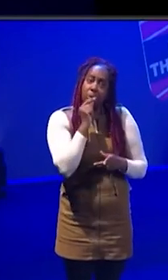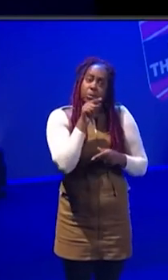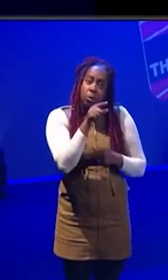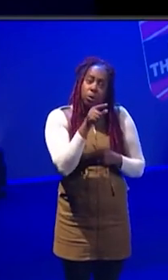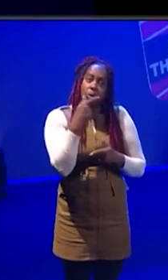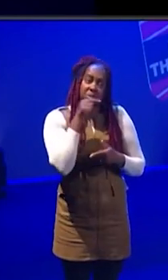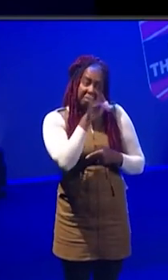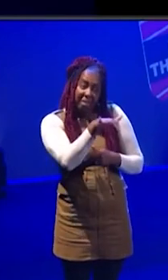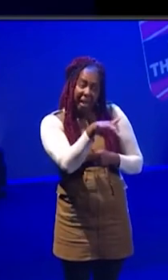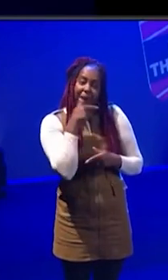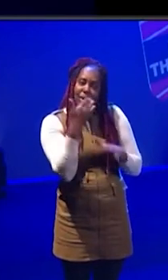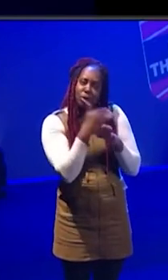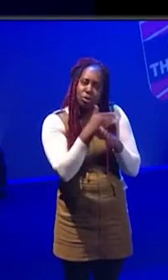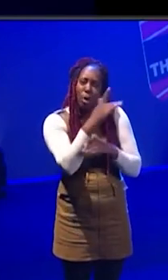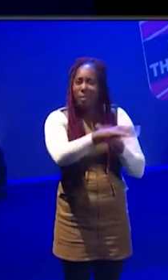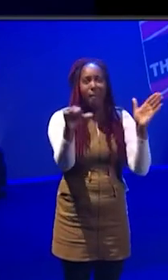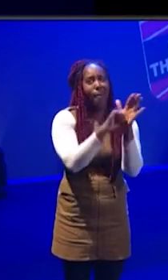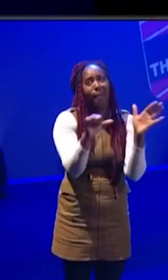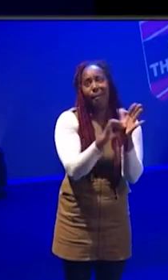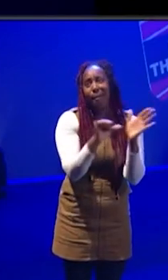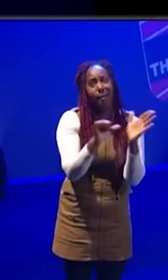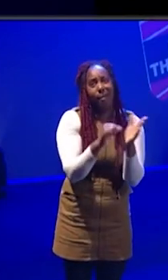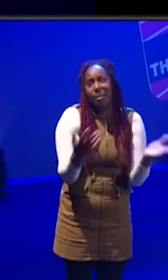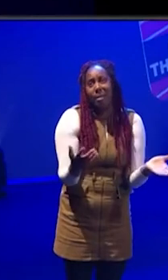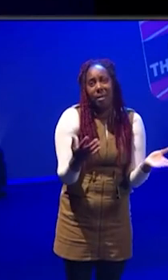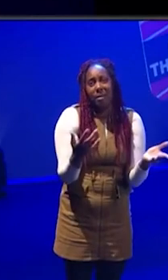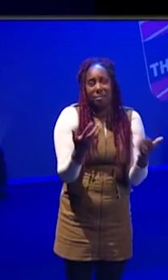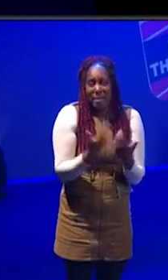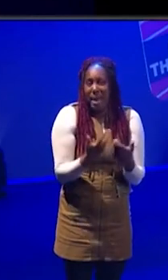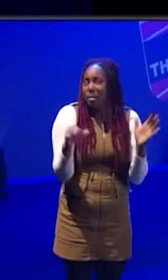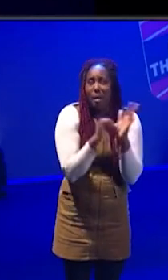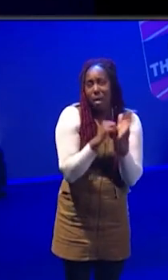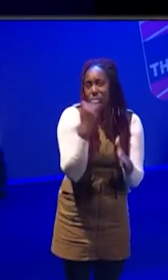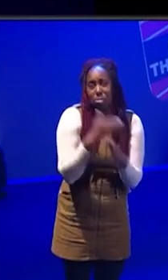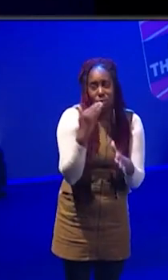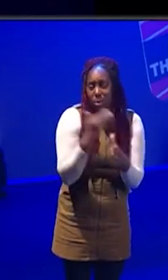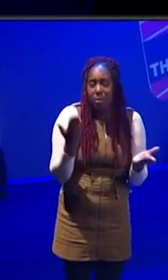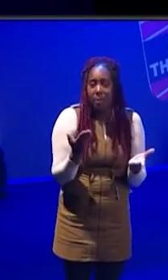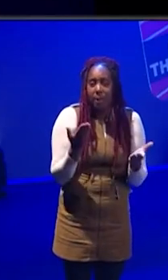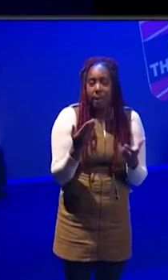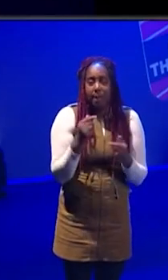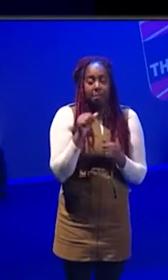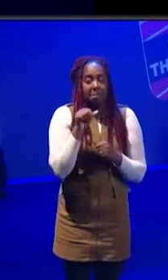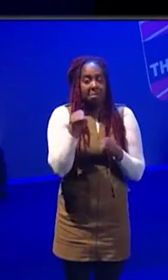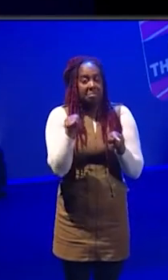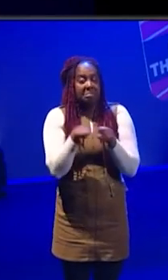get a job. OK, it's tough at the moment. Well, say it's tough at the moment. Actually, the industry